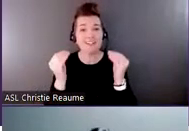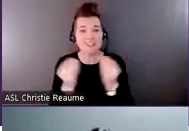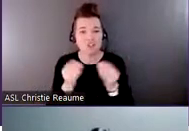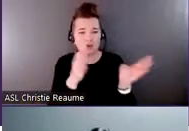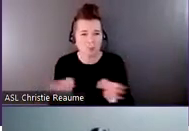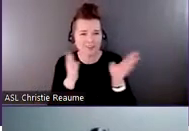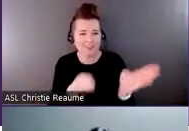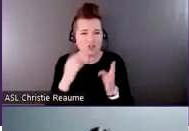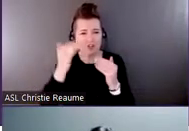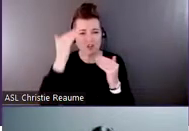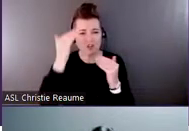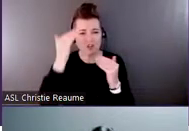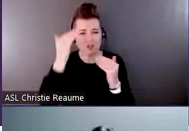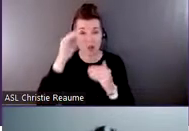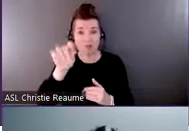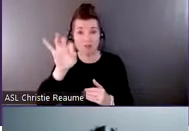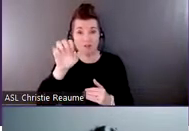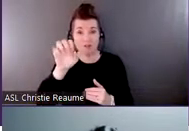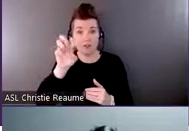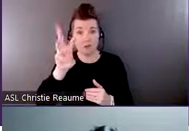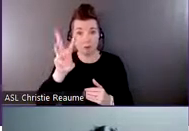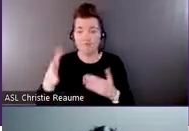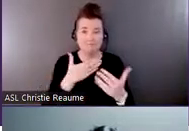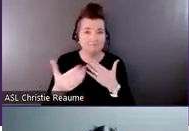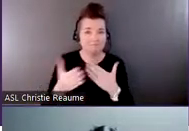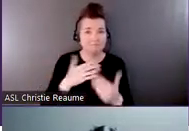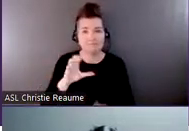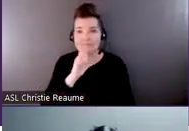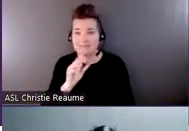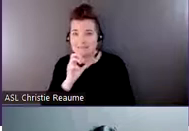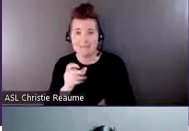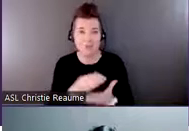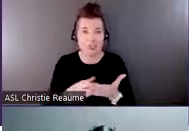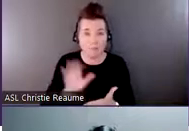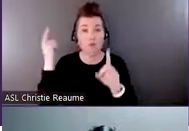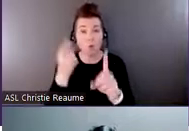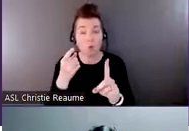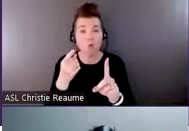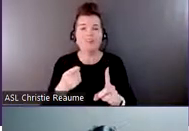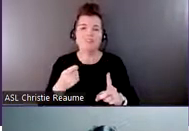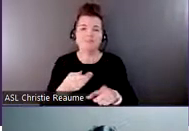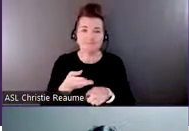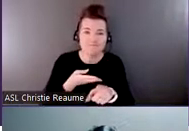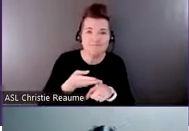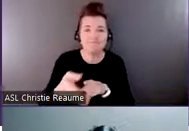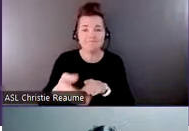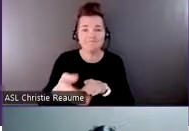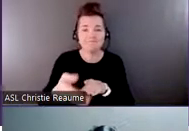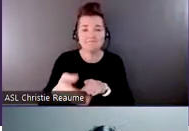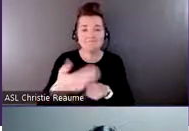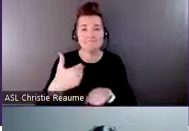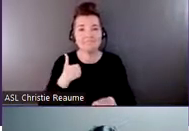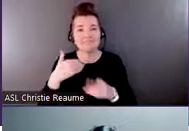really, regardless of age or income, wants to make sure that the industry has the leading expertise, resources and